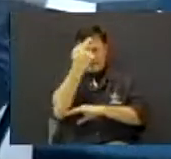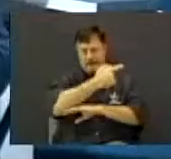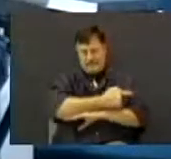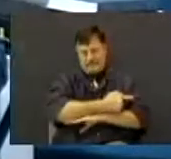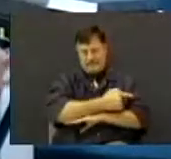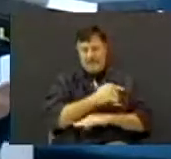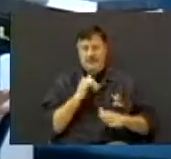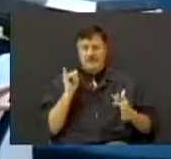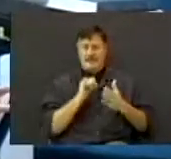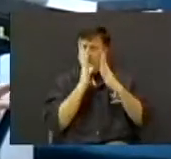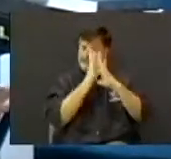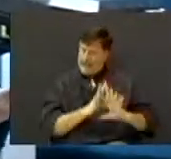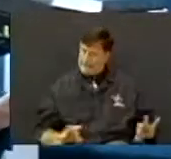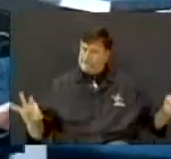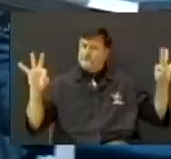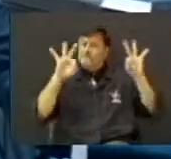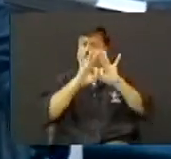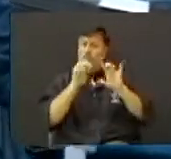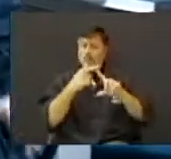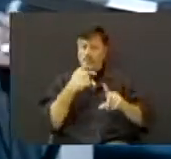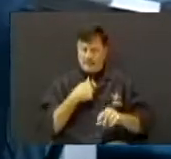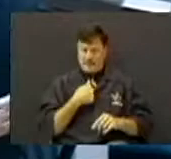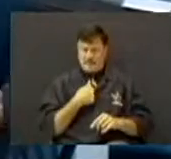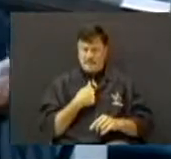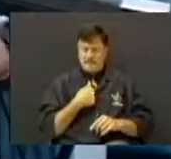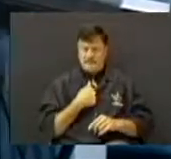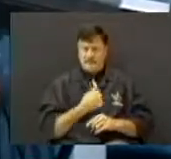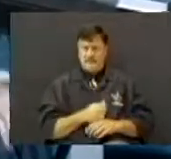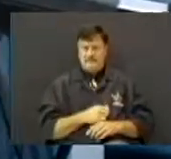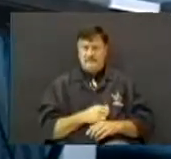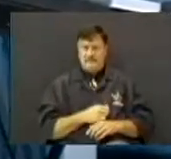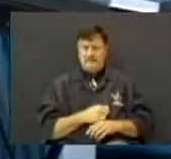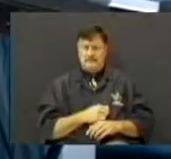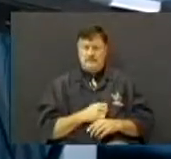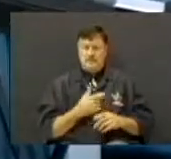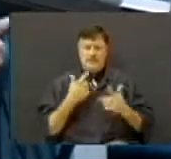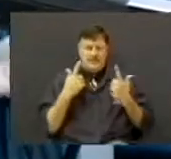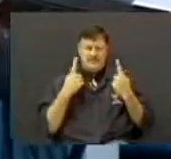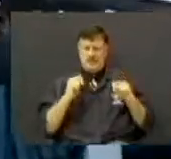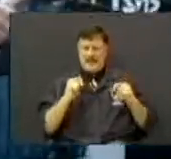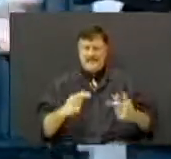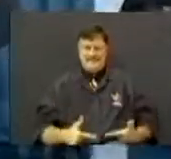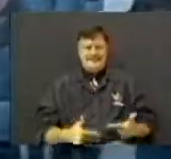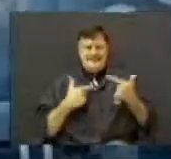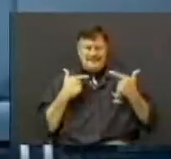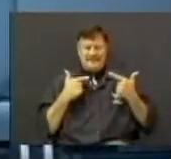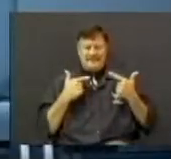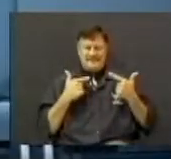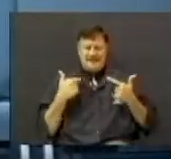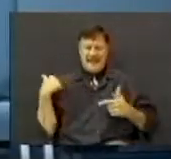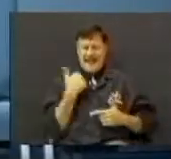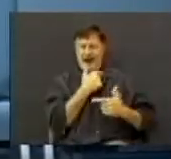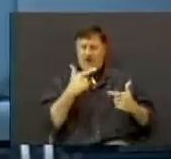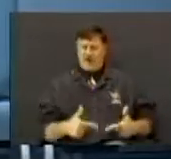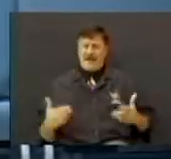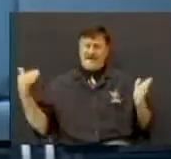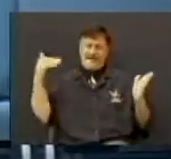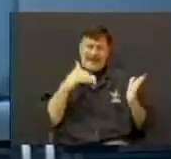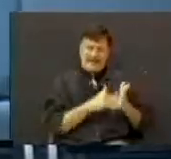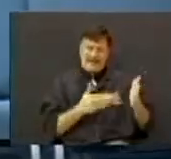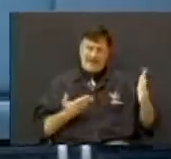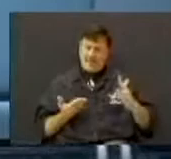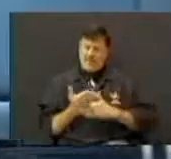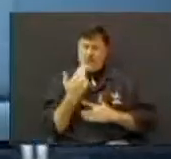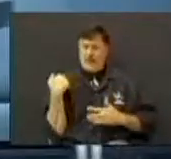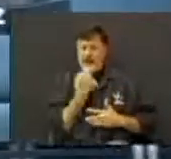And that was important to me. You know, us guys, we kind of live our second childhood through our kids. We do that, and